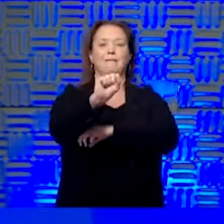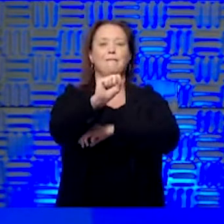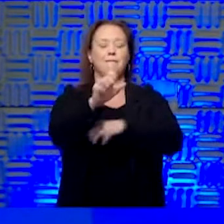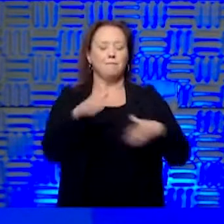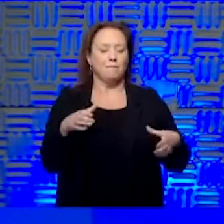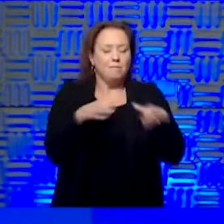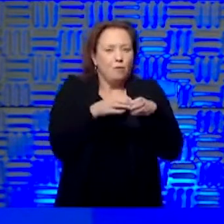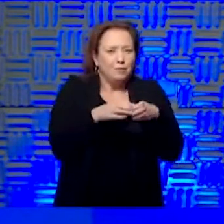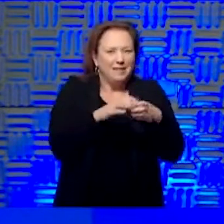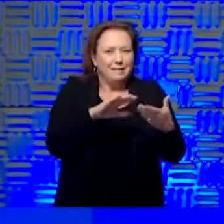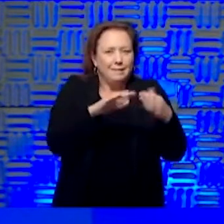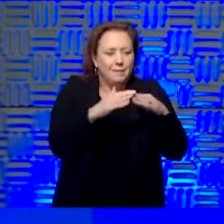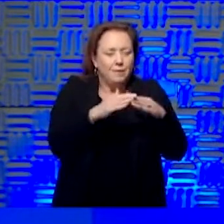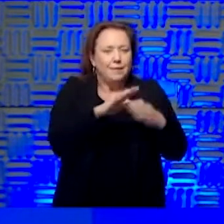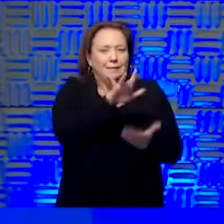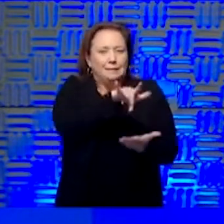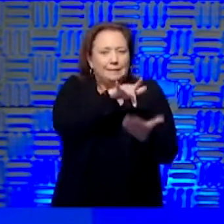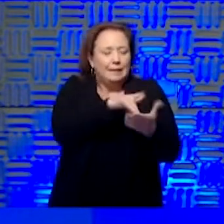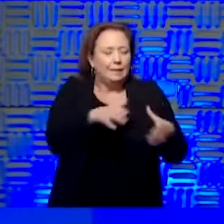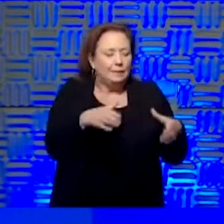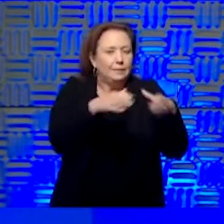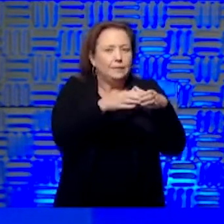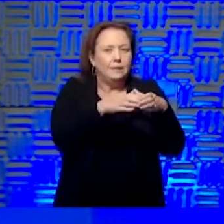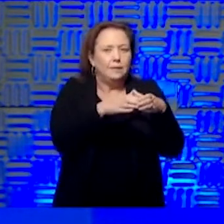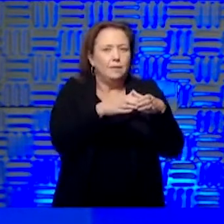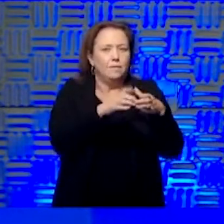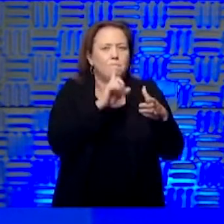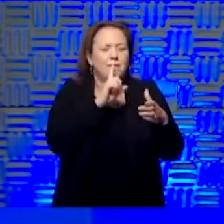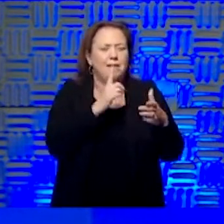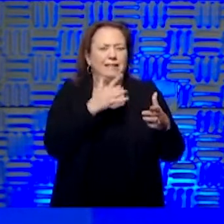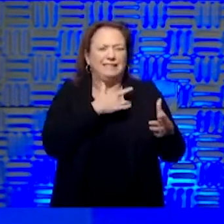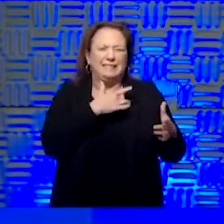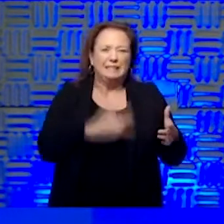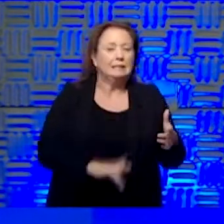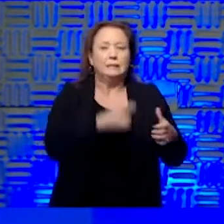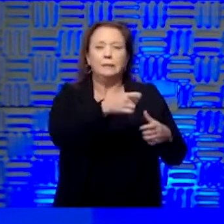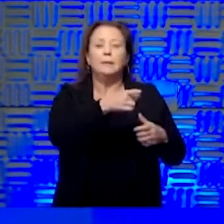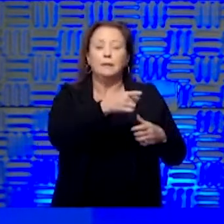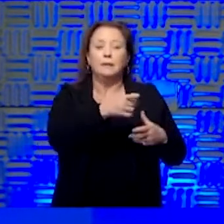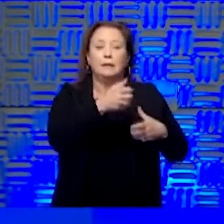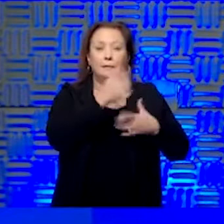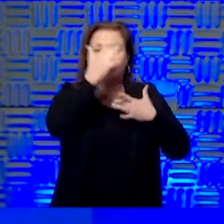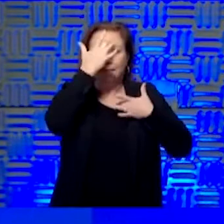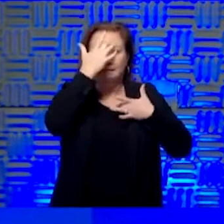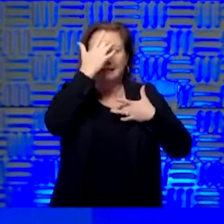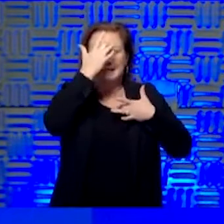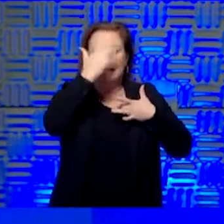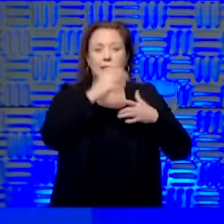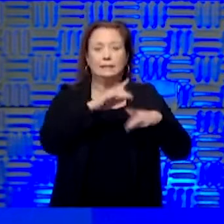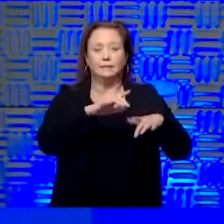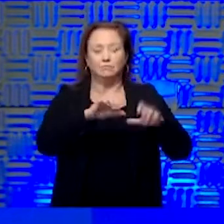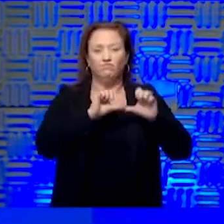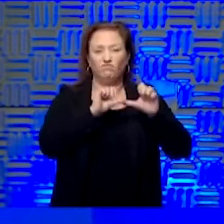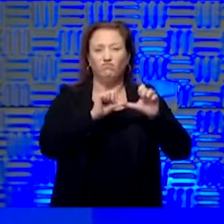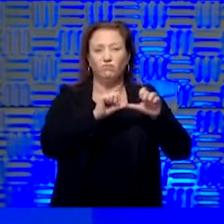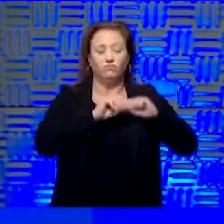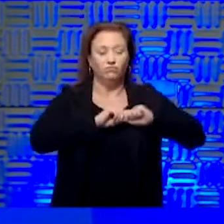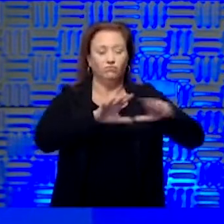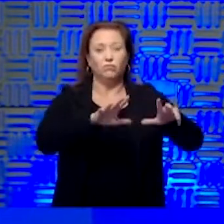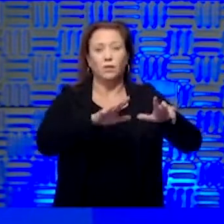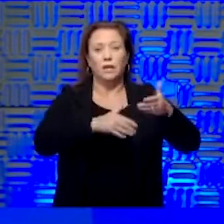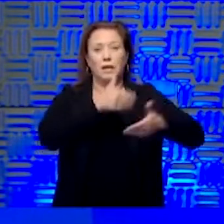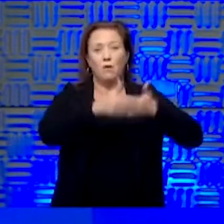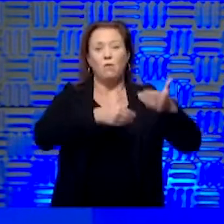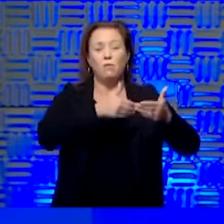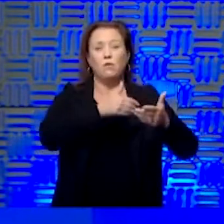communities and centers are very susceptible to having the disease and the infection go through various